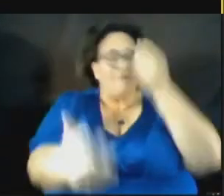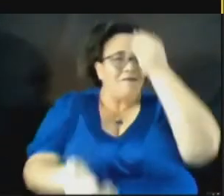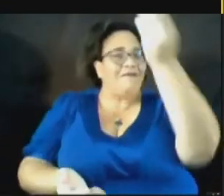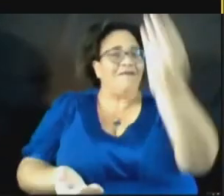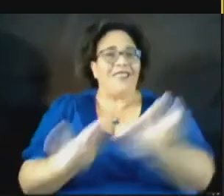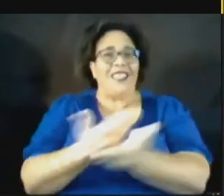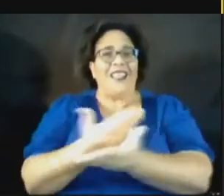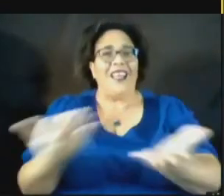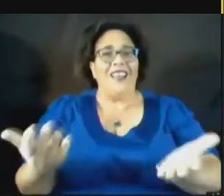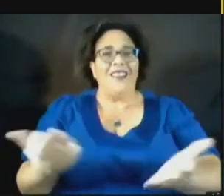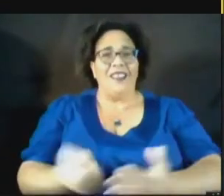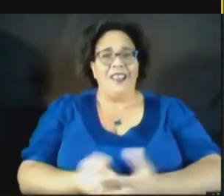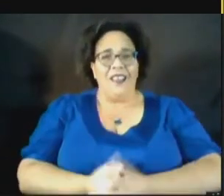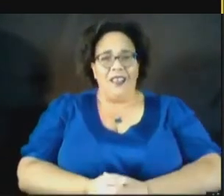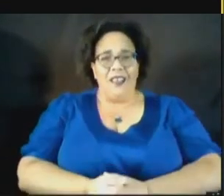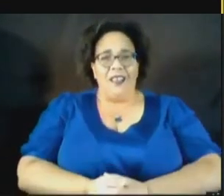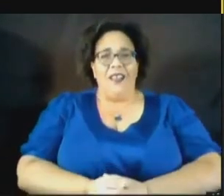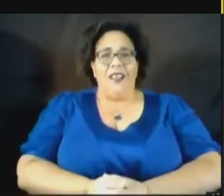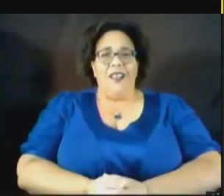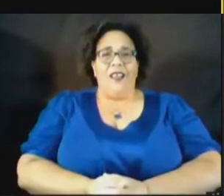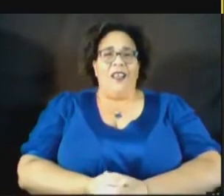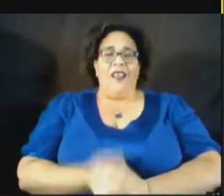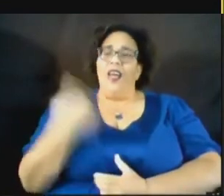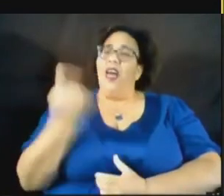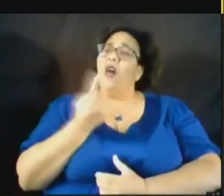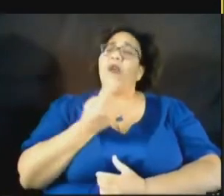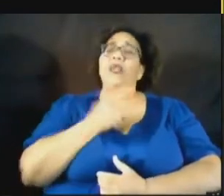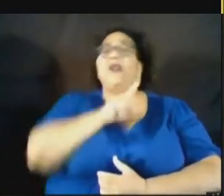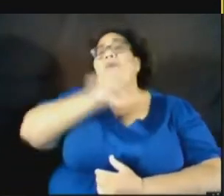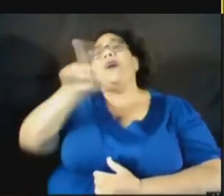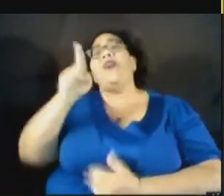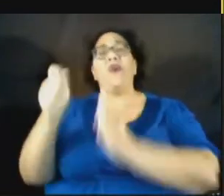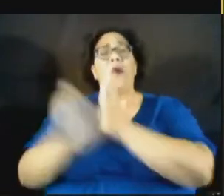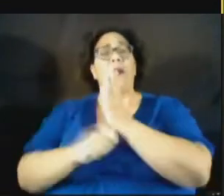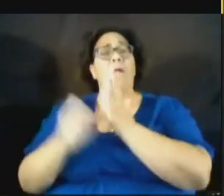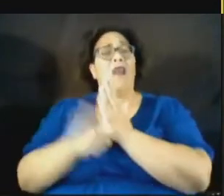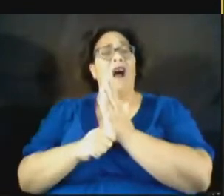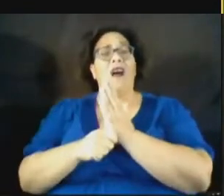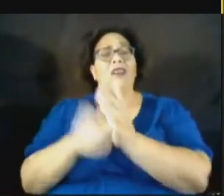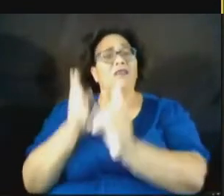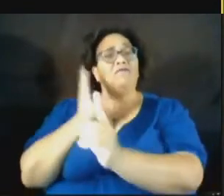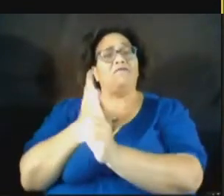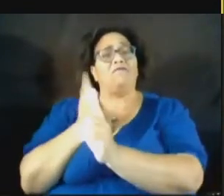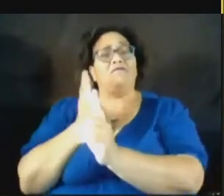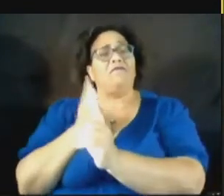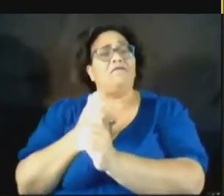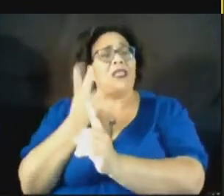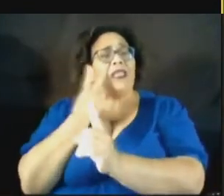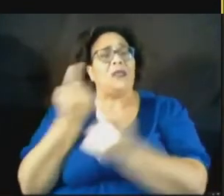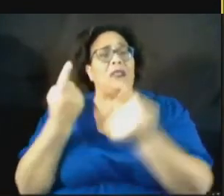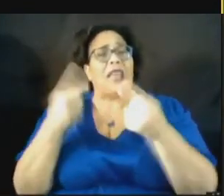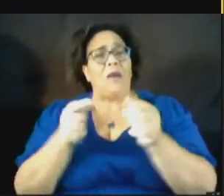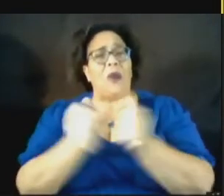always went to Monica's blog to find out what was going on in our community.